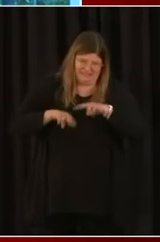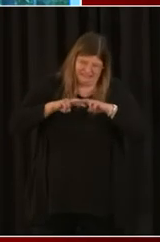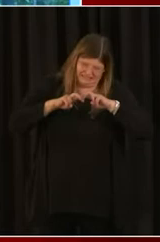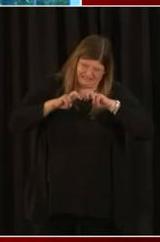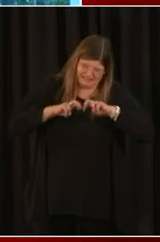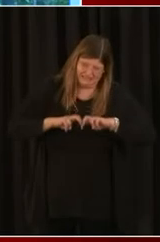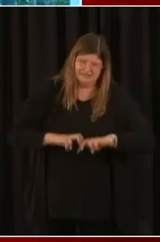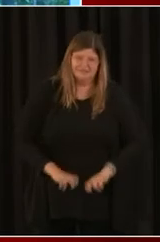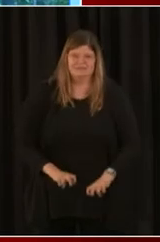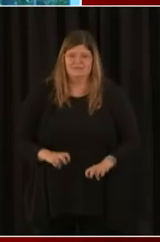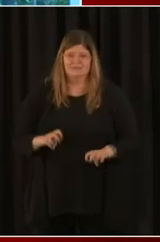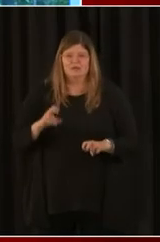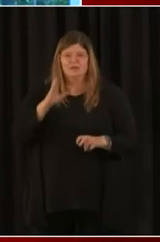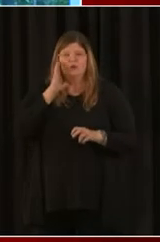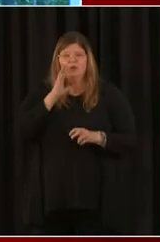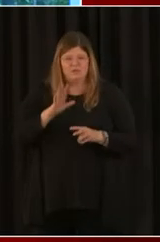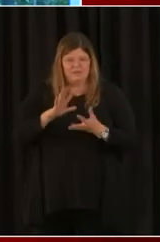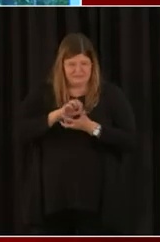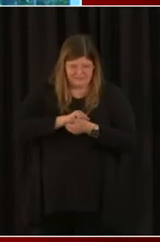whole bill.